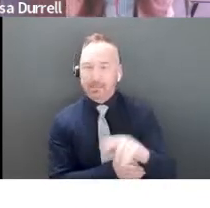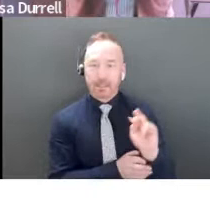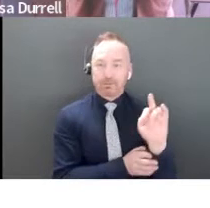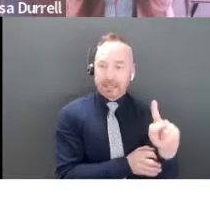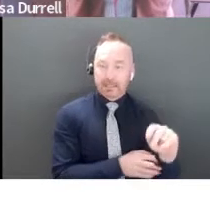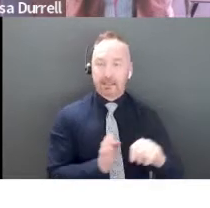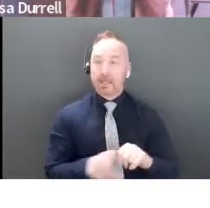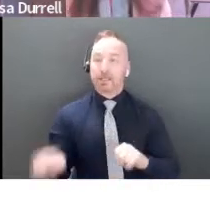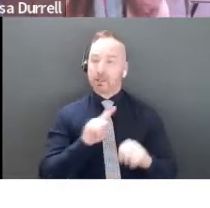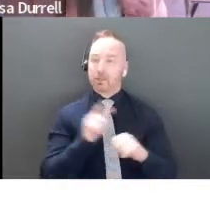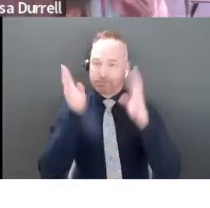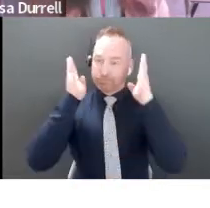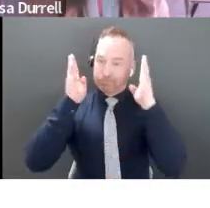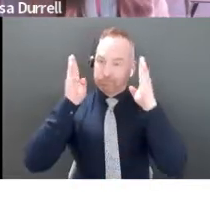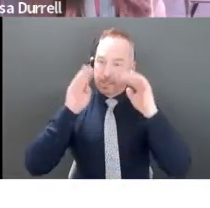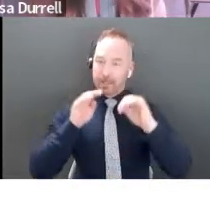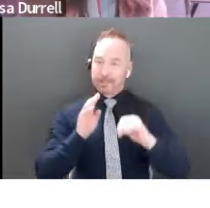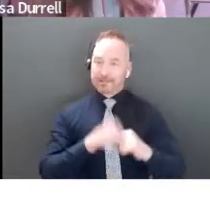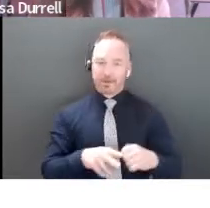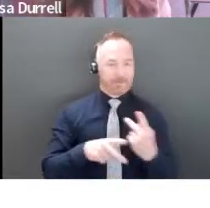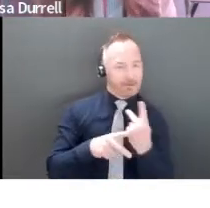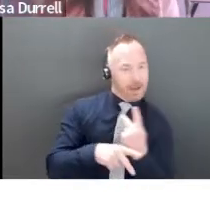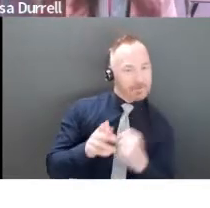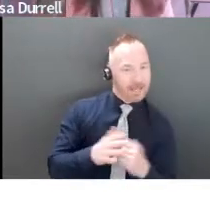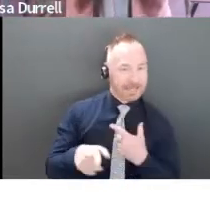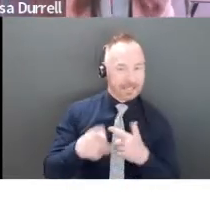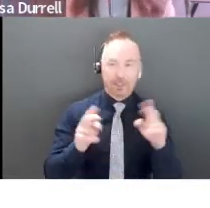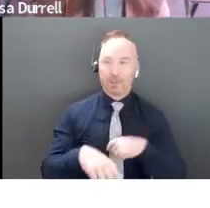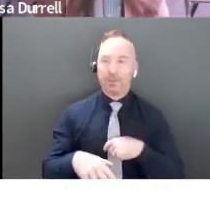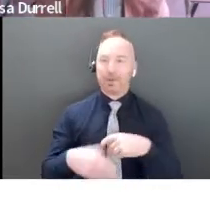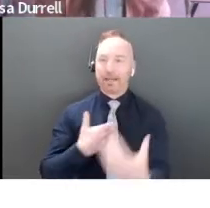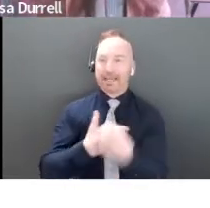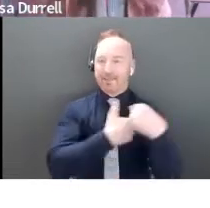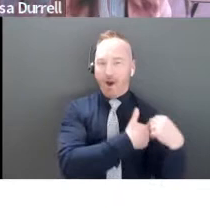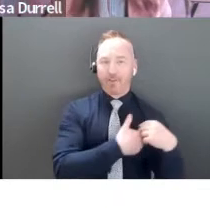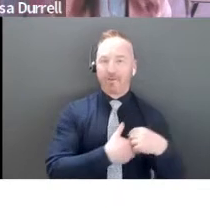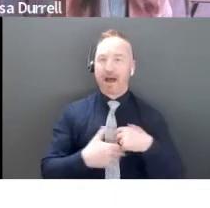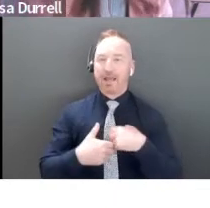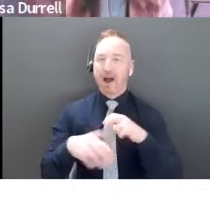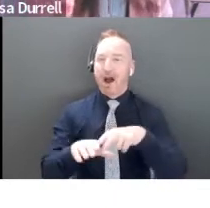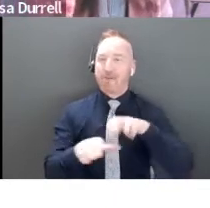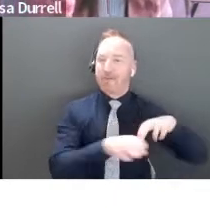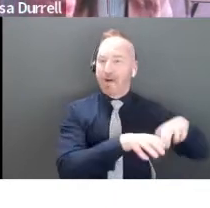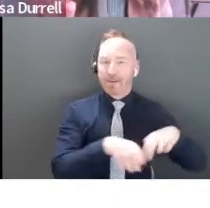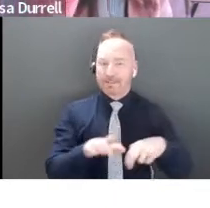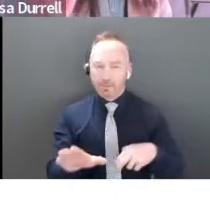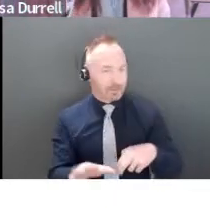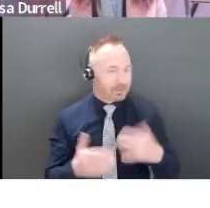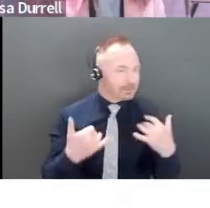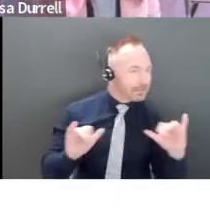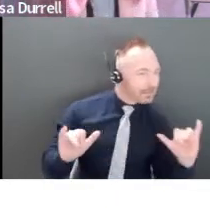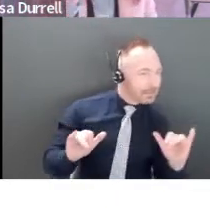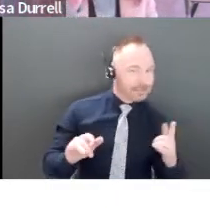unless I just lost some. No, still have 47 participants. We're good to go. Okay. So remember that don't waste the first,